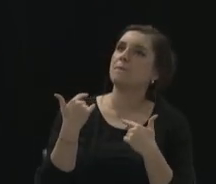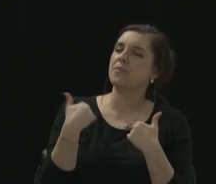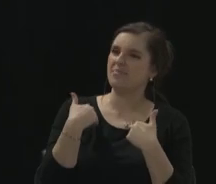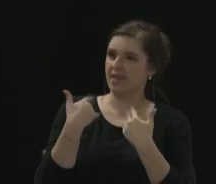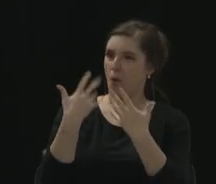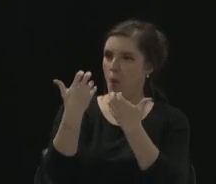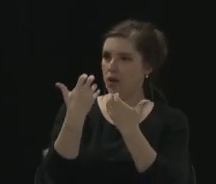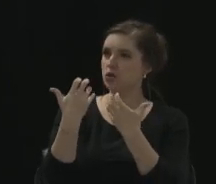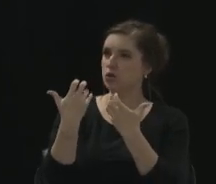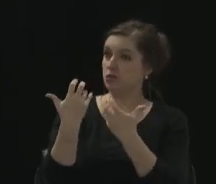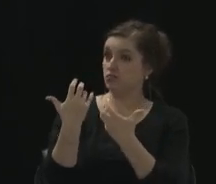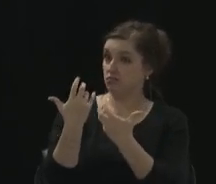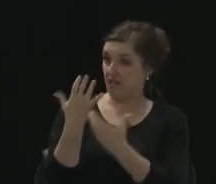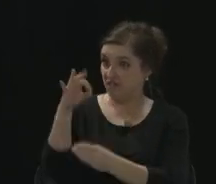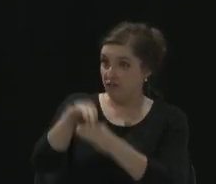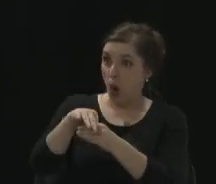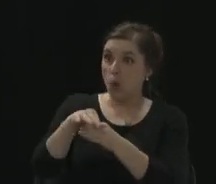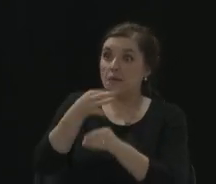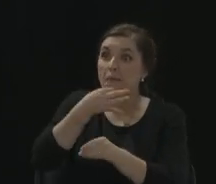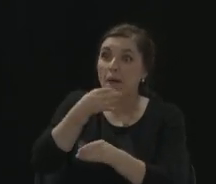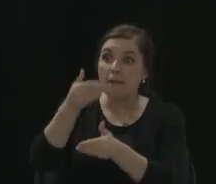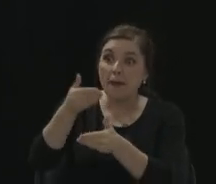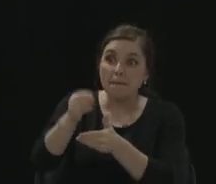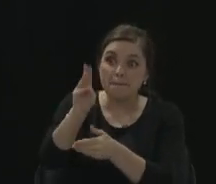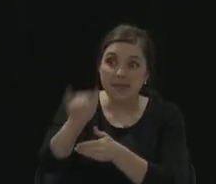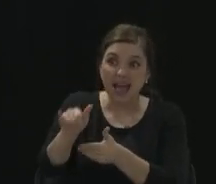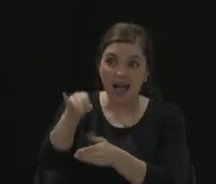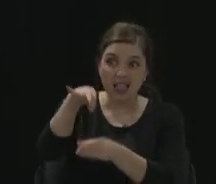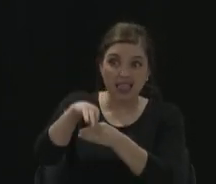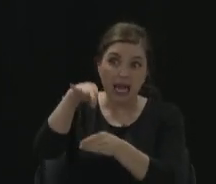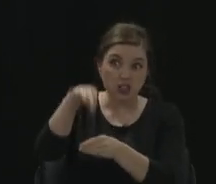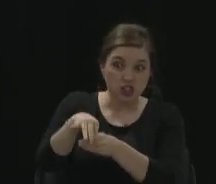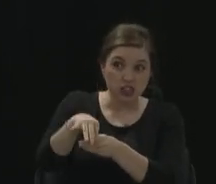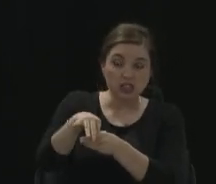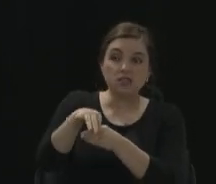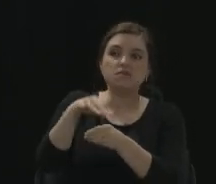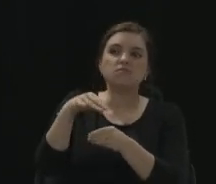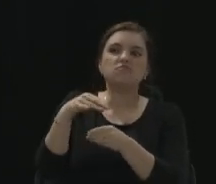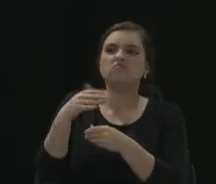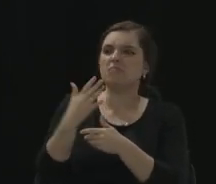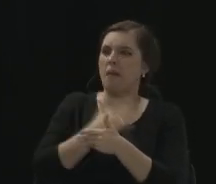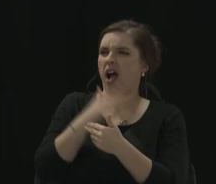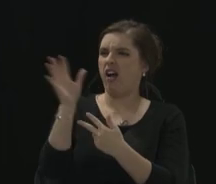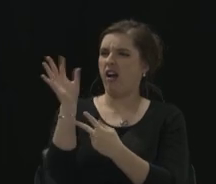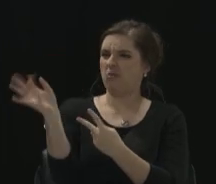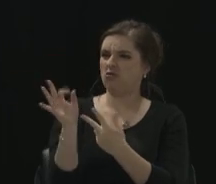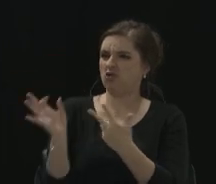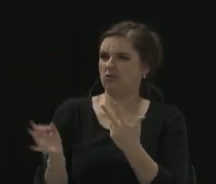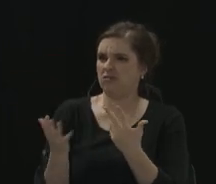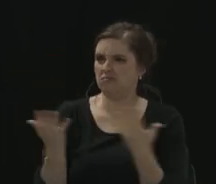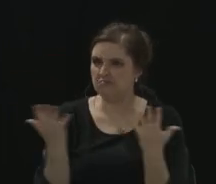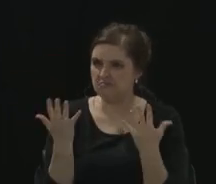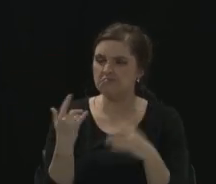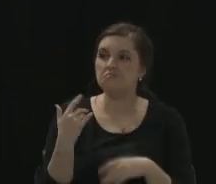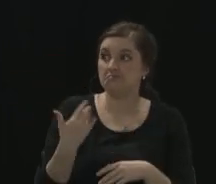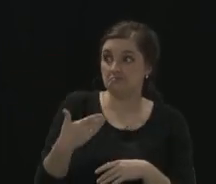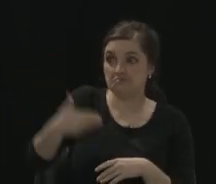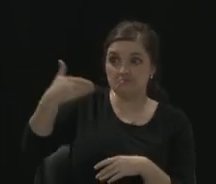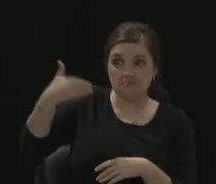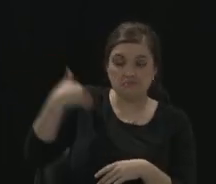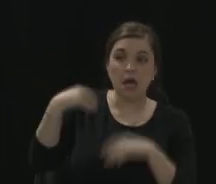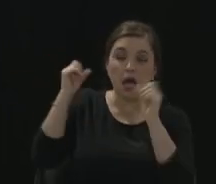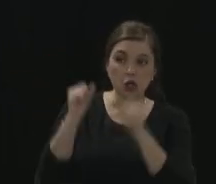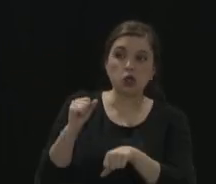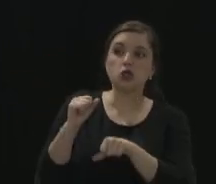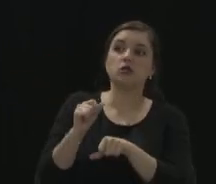the upcoming May election. What are my options? I assume that in the past I used to be able to do early voting. I could mail